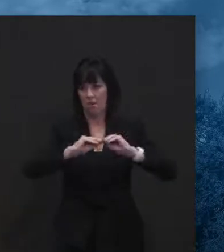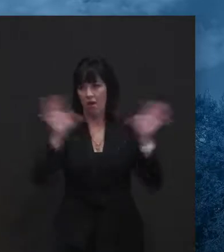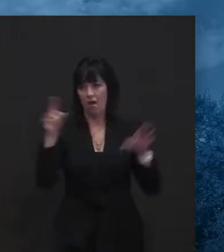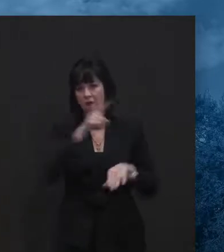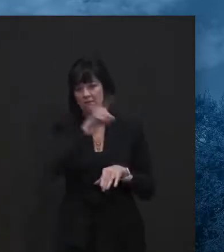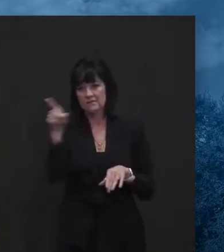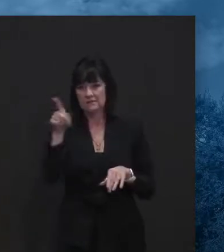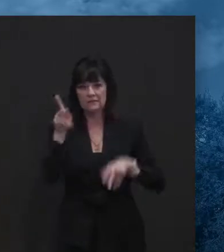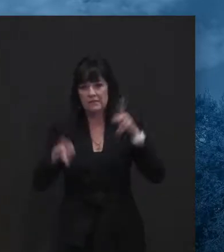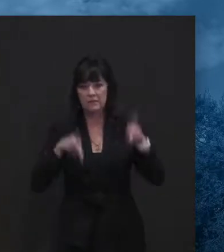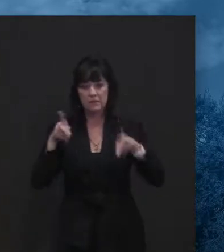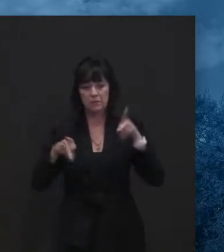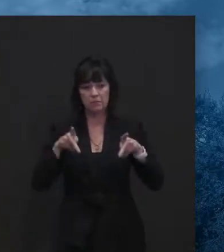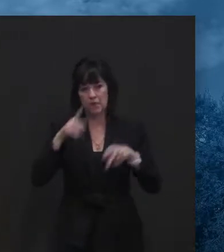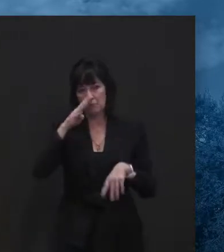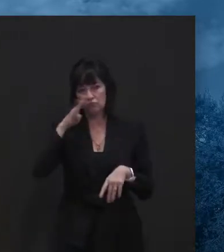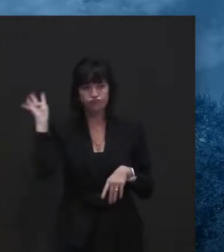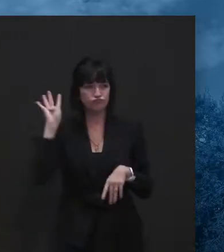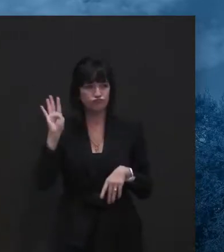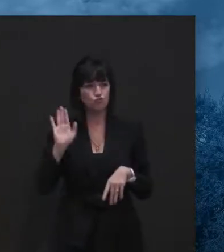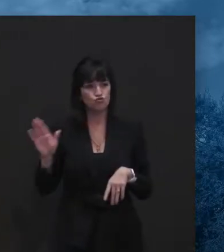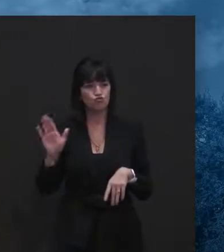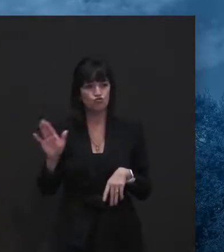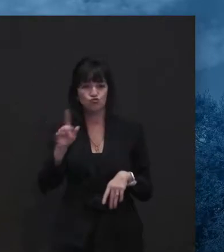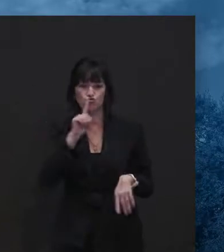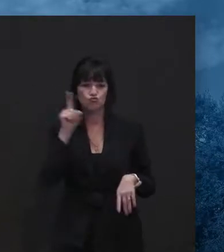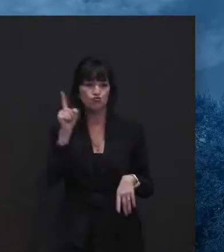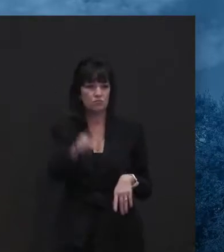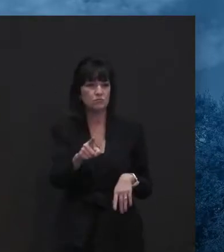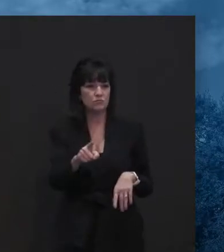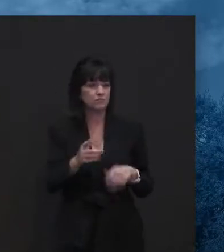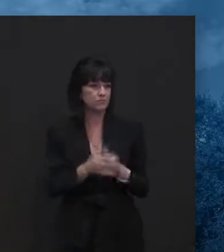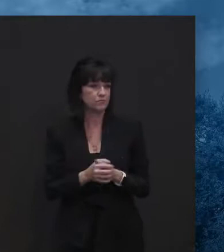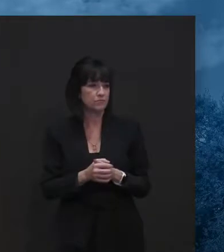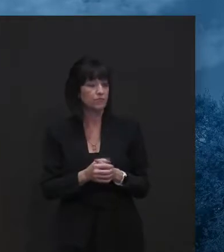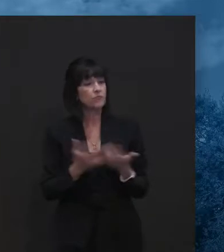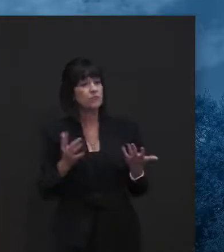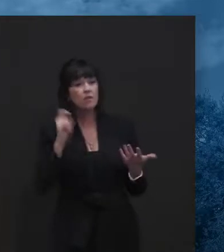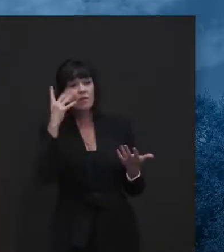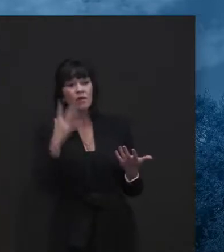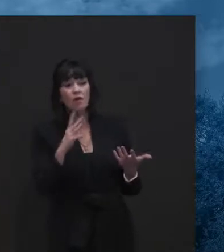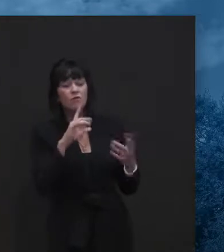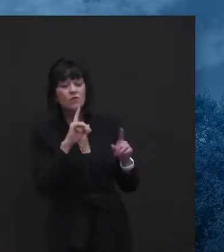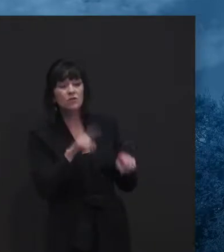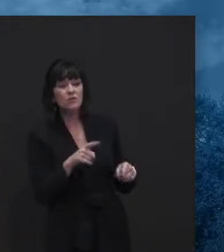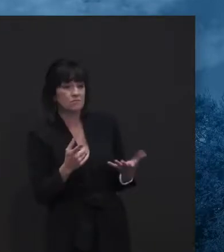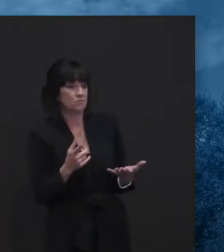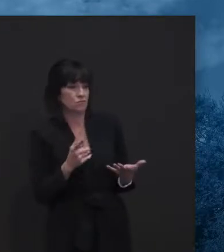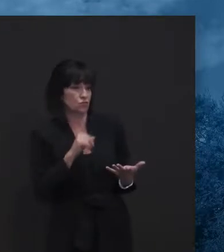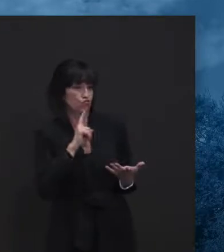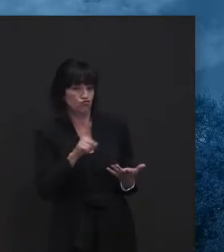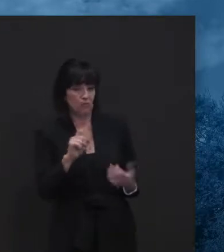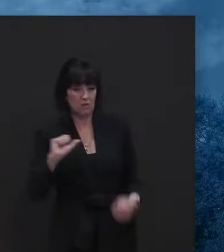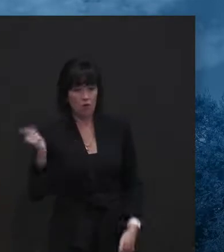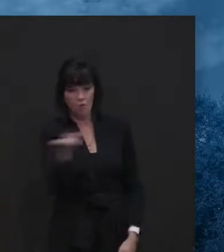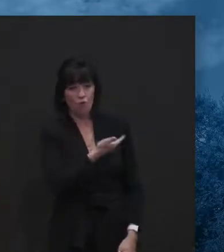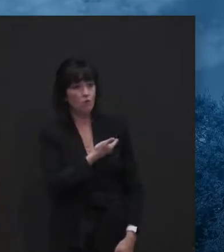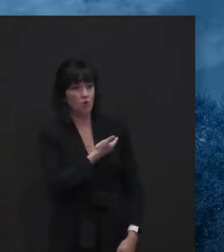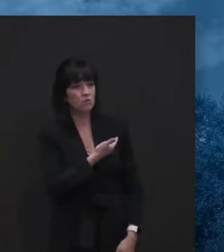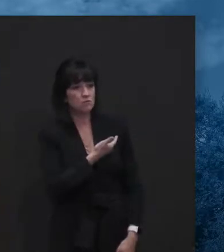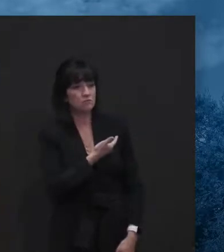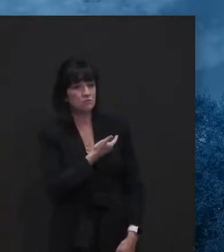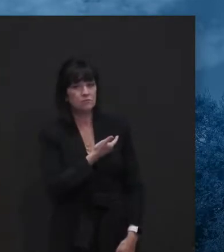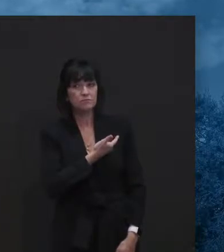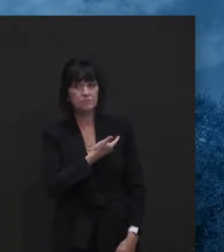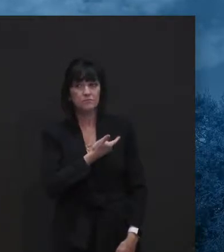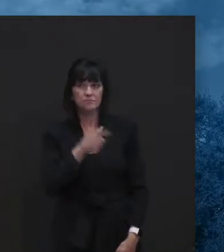on deaf ears? Well, one of the things is it's all of us, right? I mean, there was a time and I've got up on